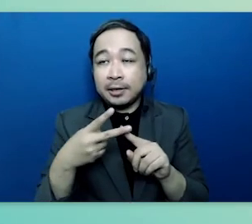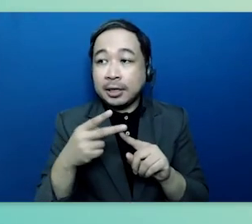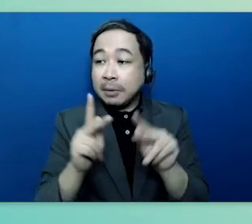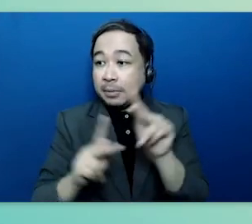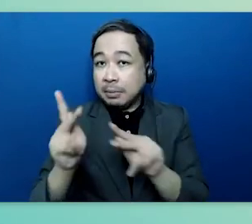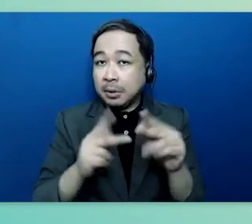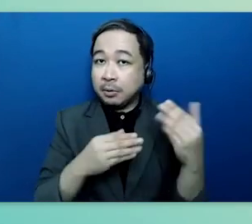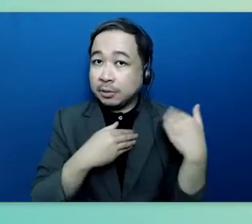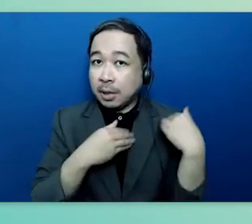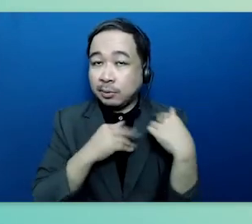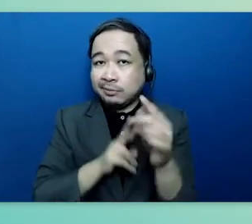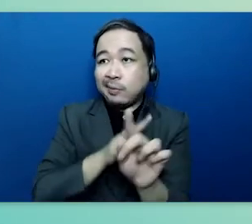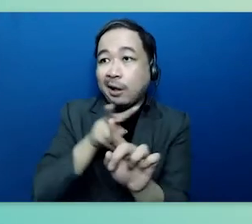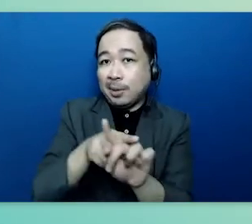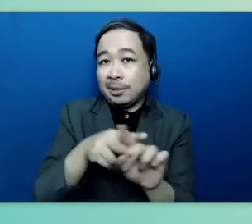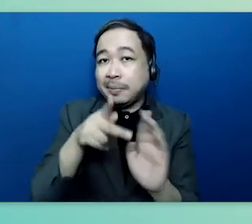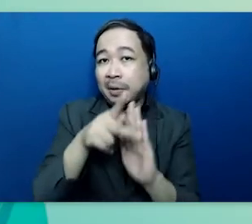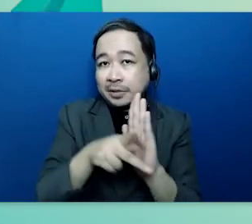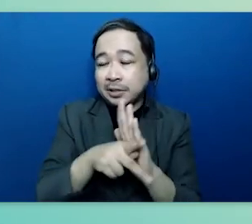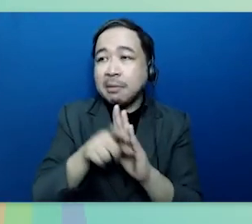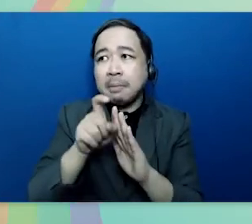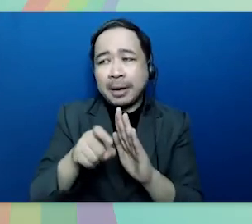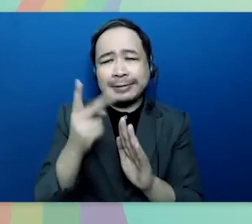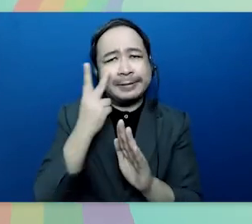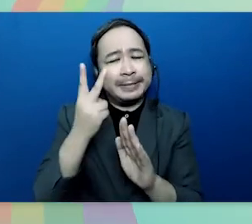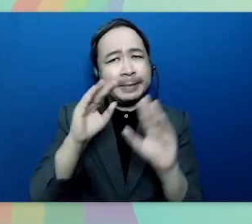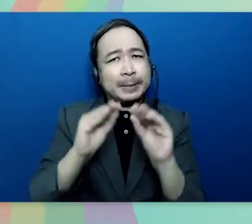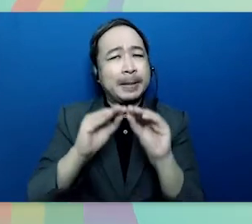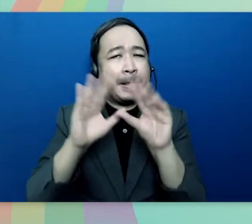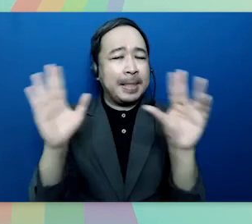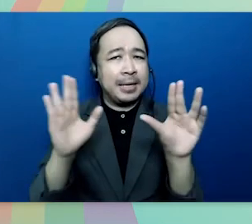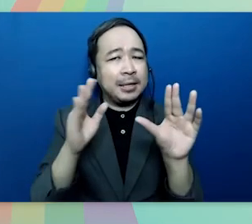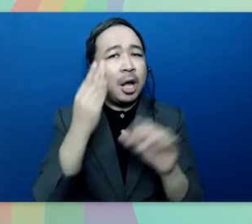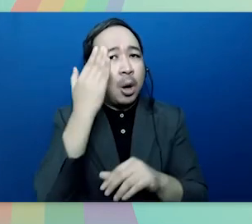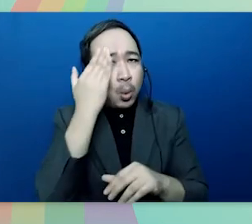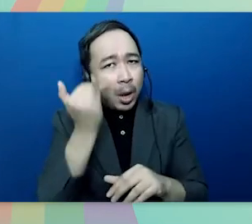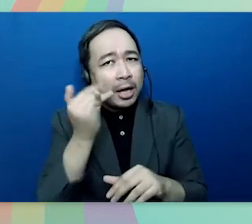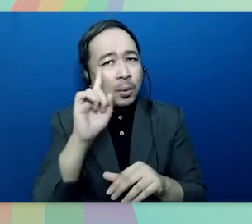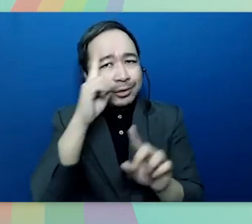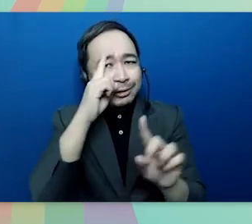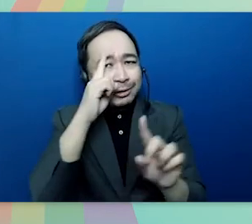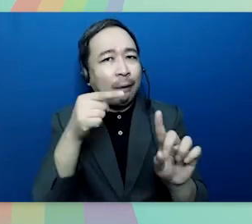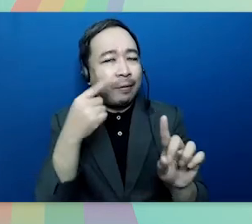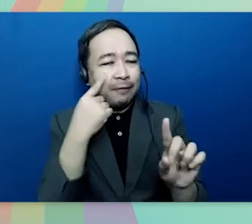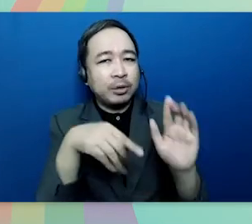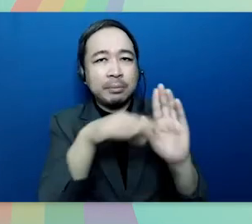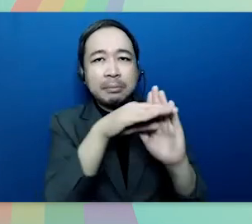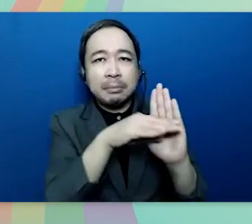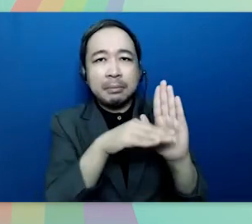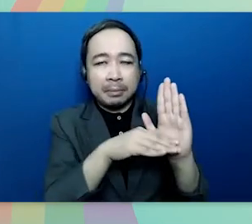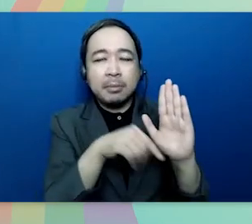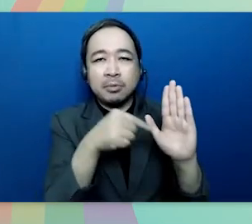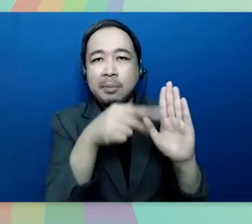second implementors must be able to see a clear reason